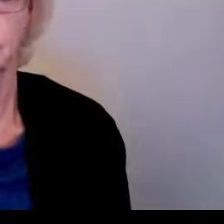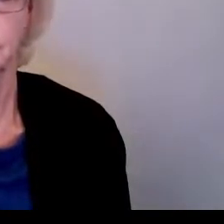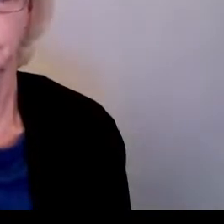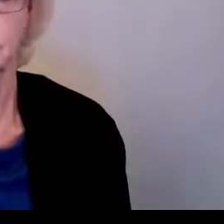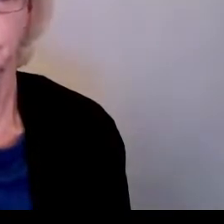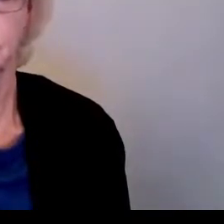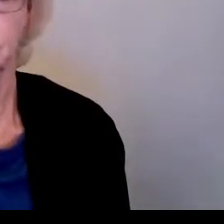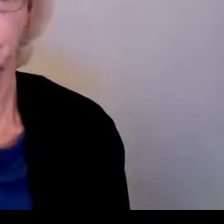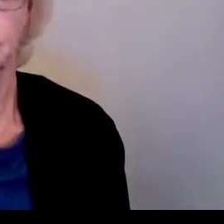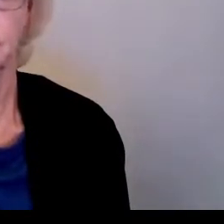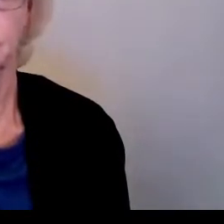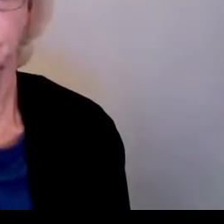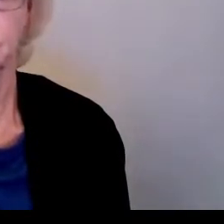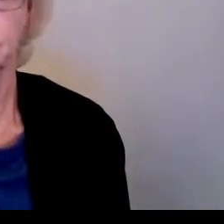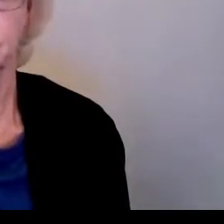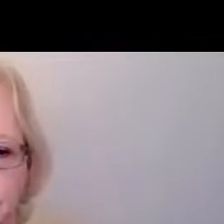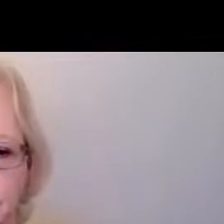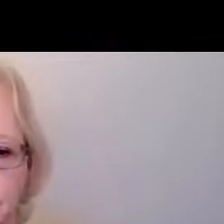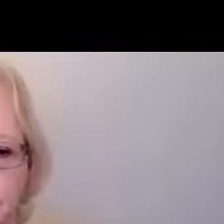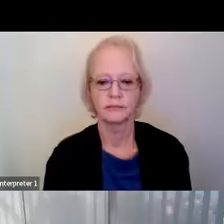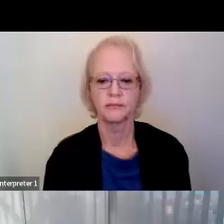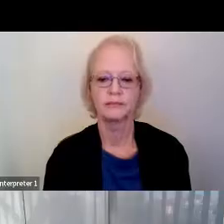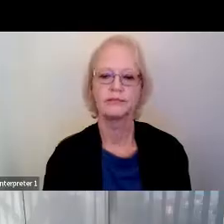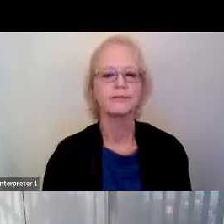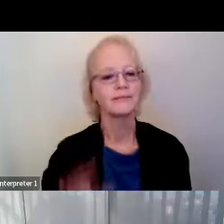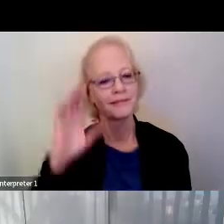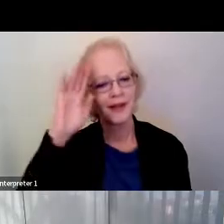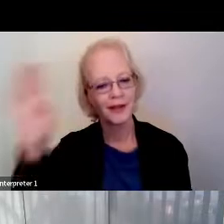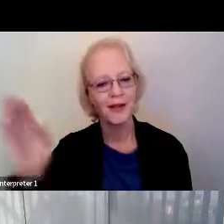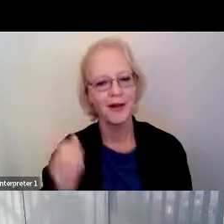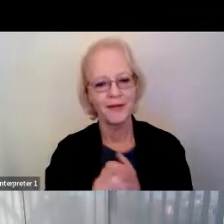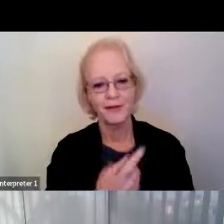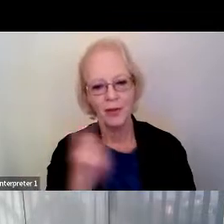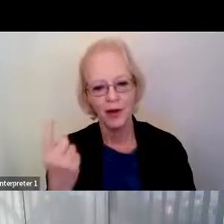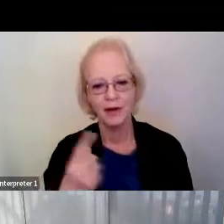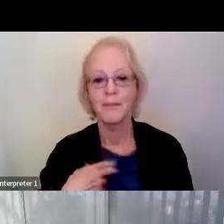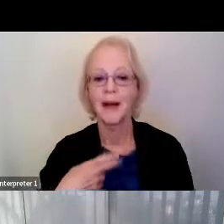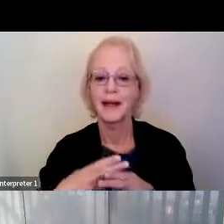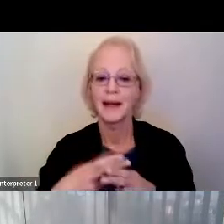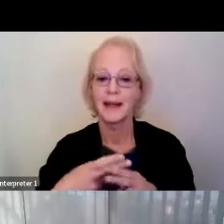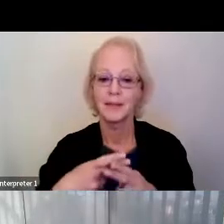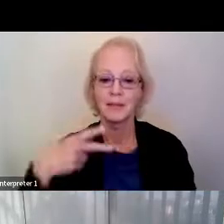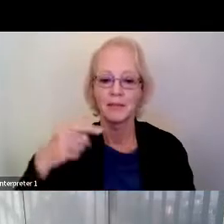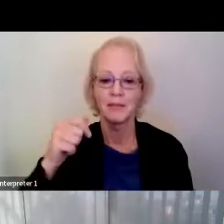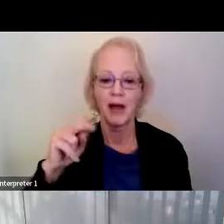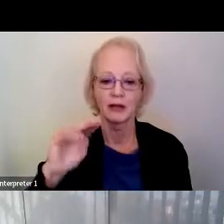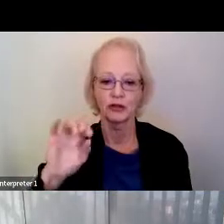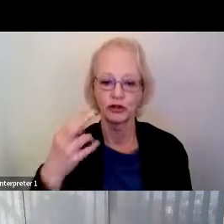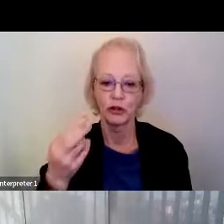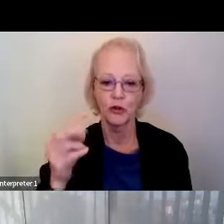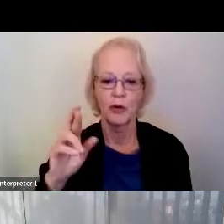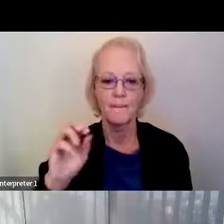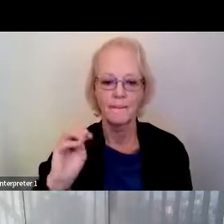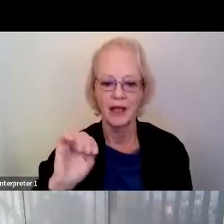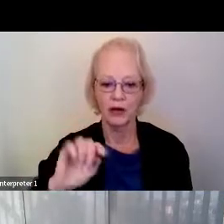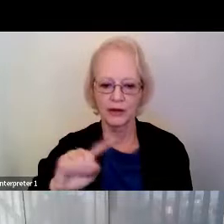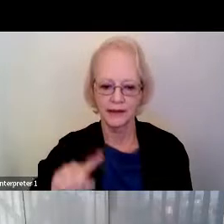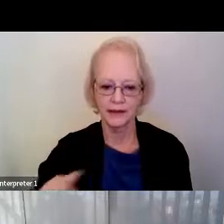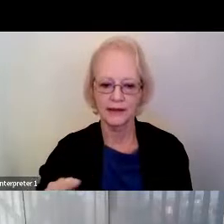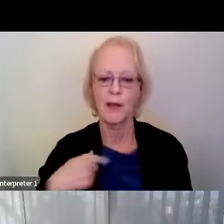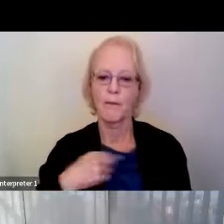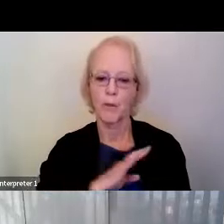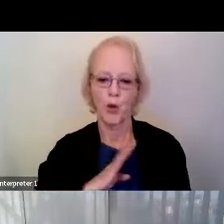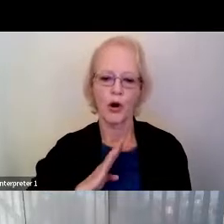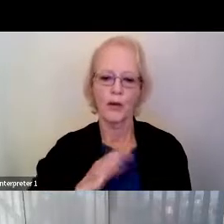Okay. Hi, everyone. My name is Pancho Ramirez. I am a board member for Communication First. It is an absolute